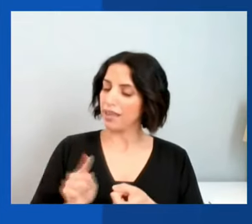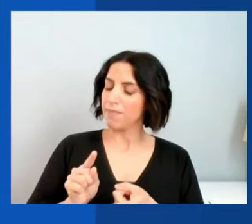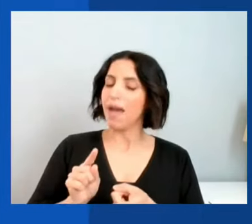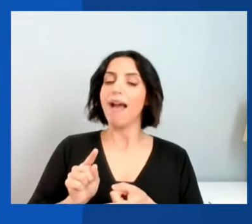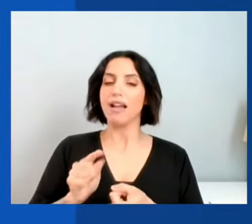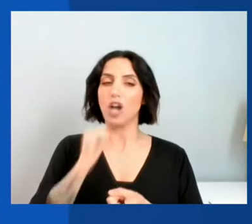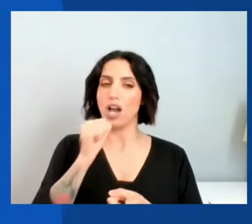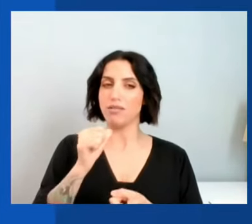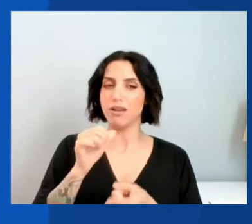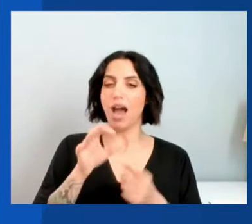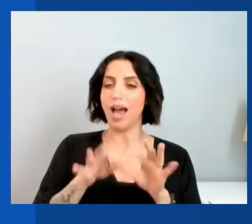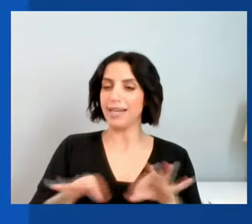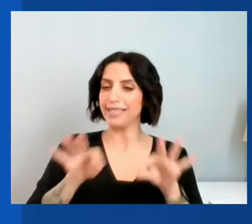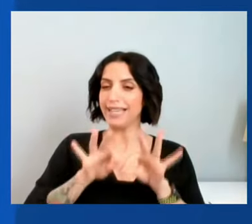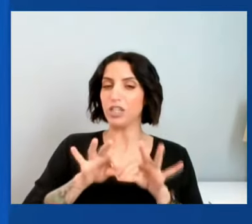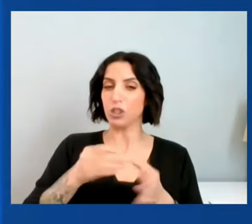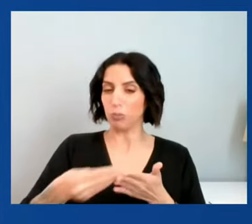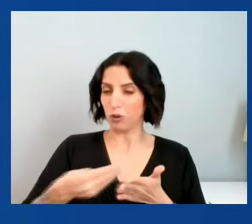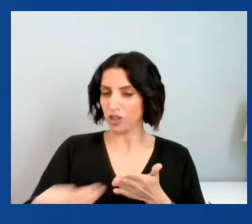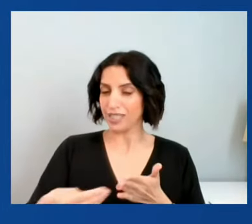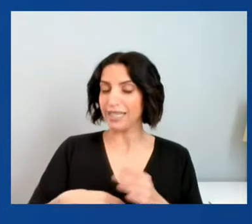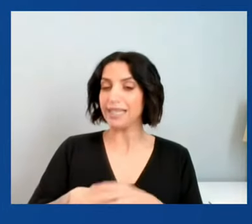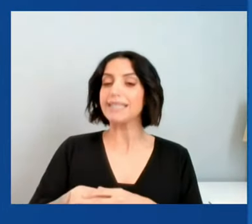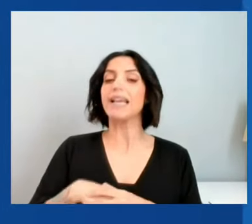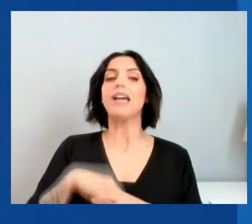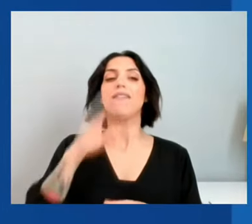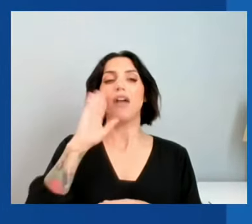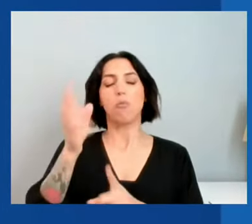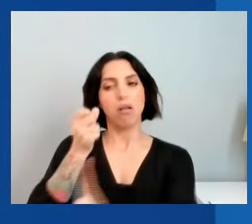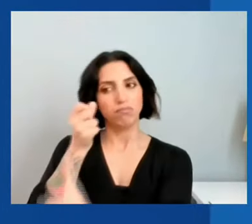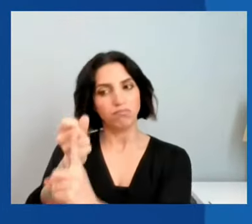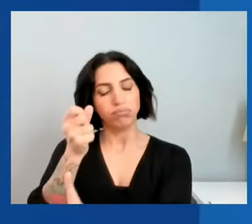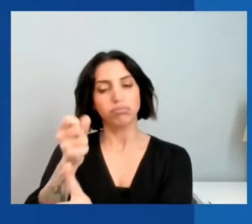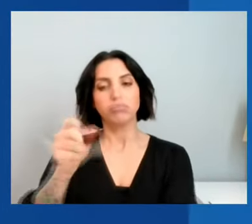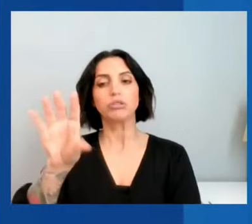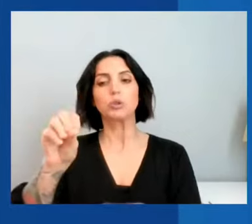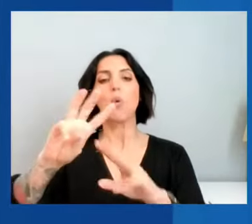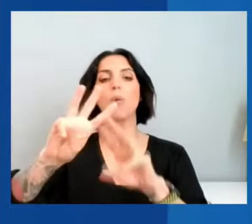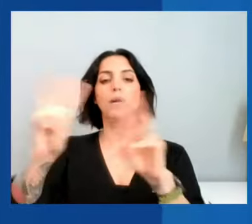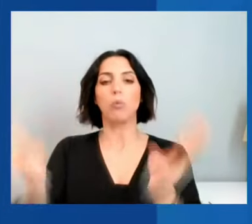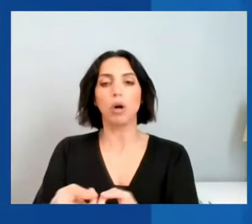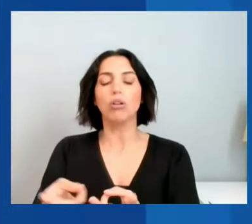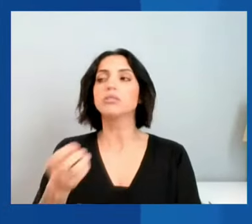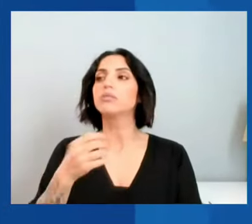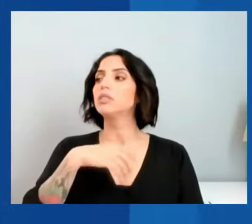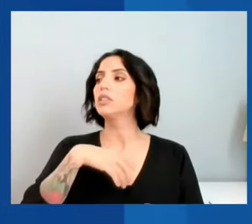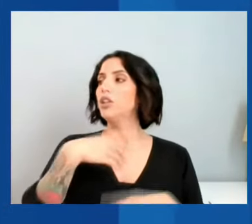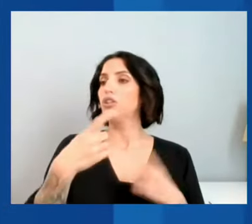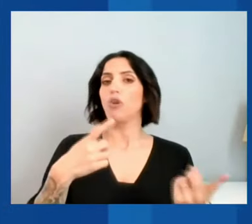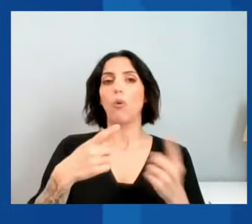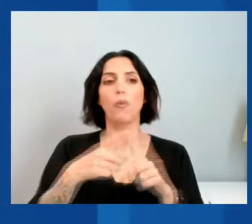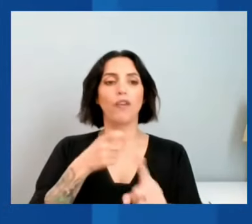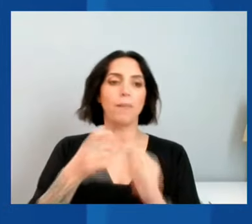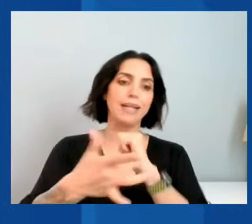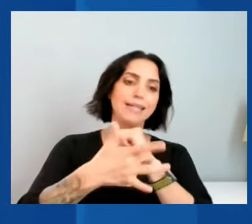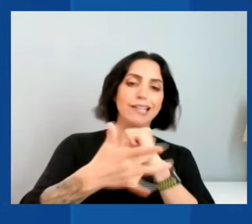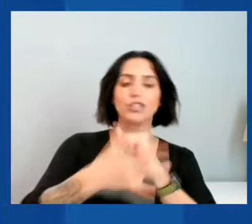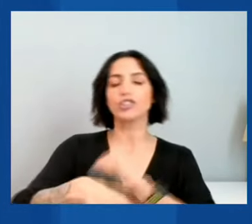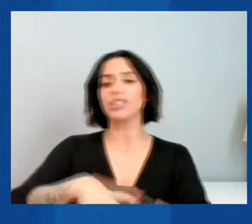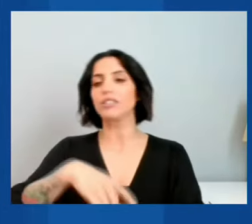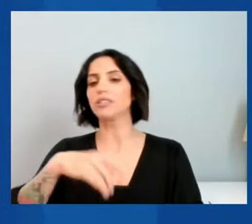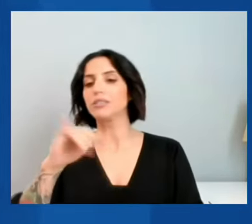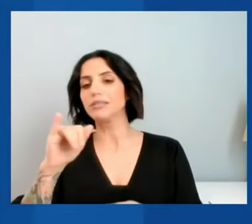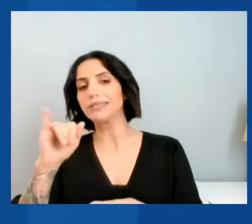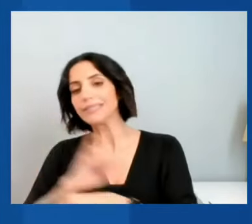That could have a knock-on effect into the corporate world in areas, you know, from industrials to tech. Rates